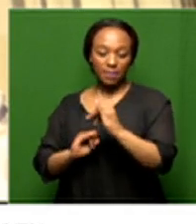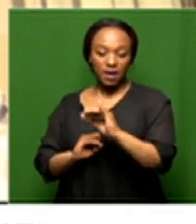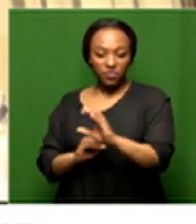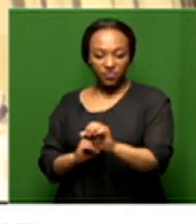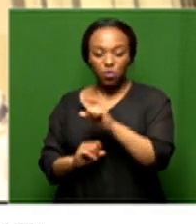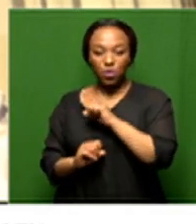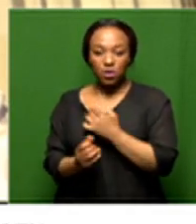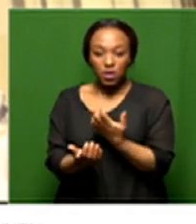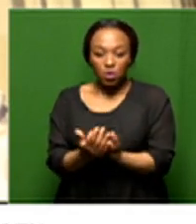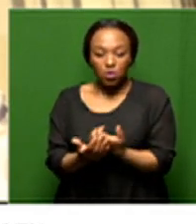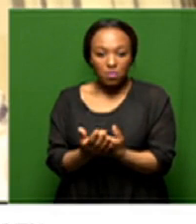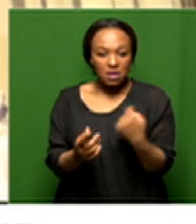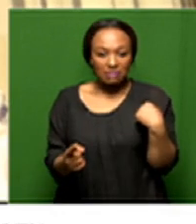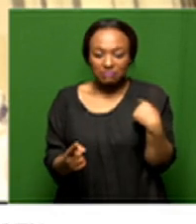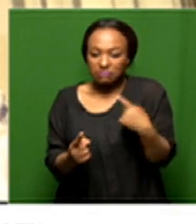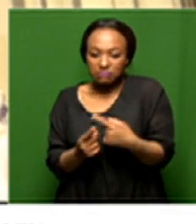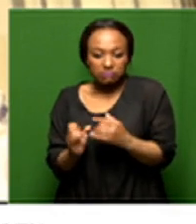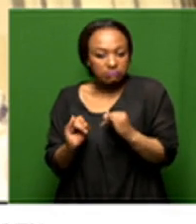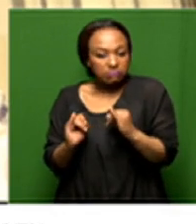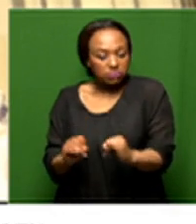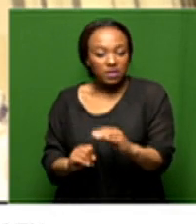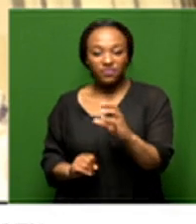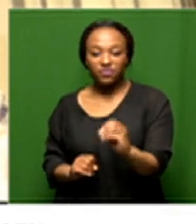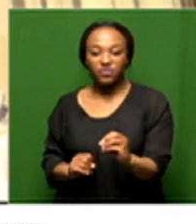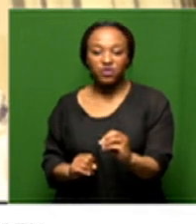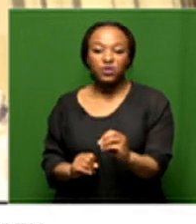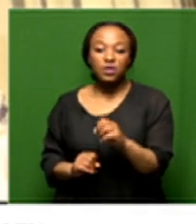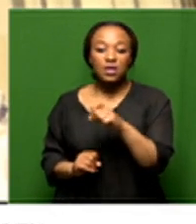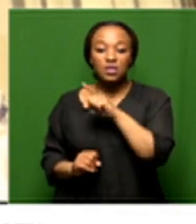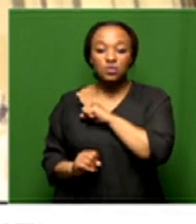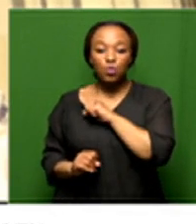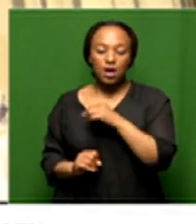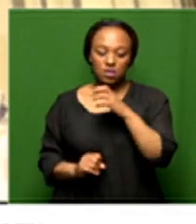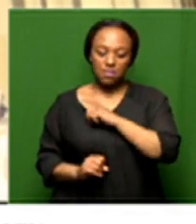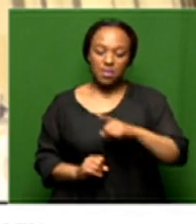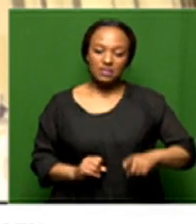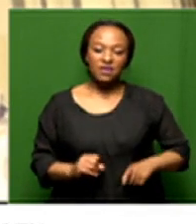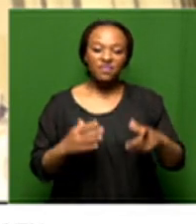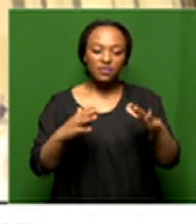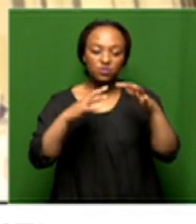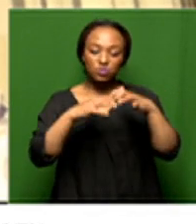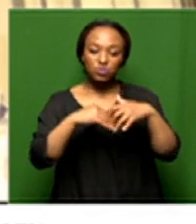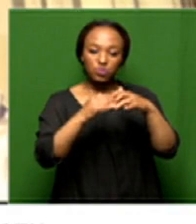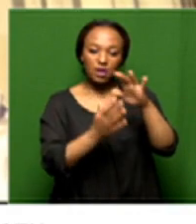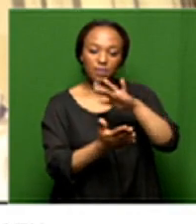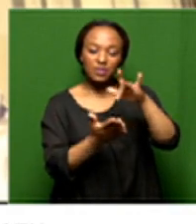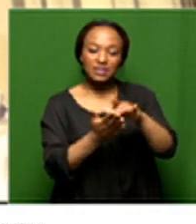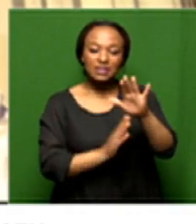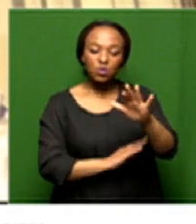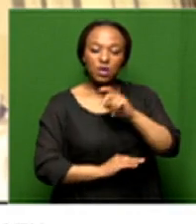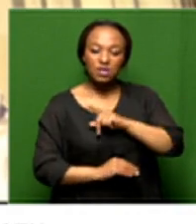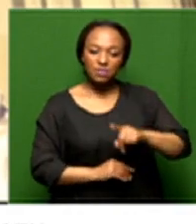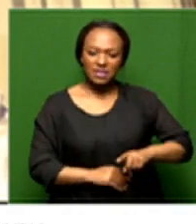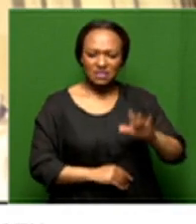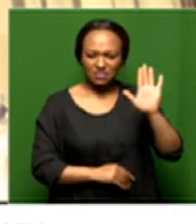mean this economy has been on a rocky path and this is precisely why the president actually created this position in the presidency